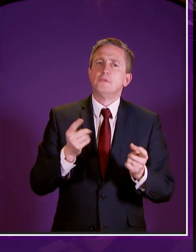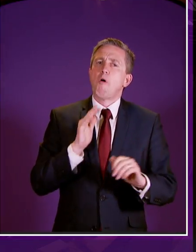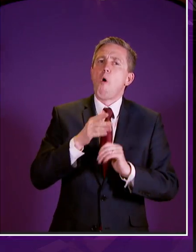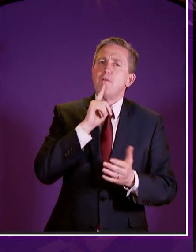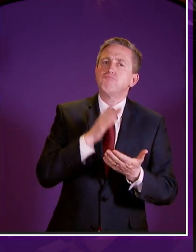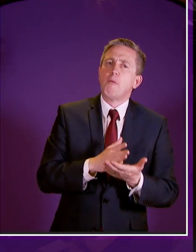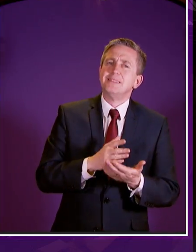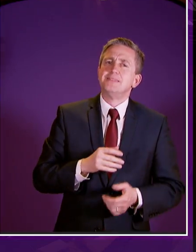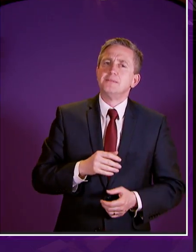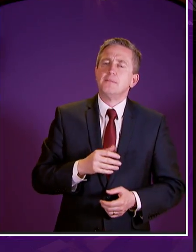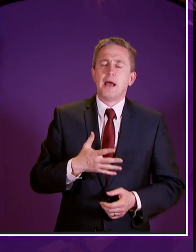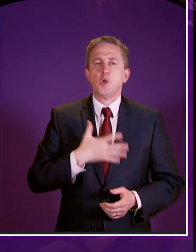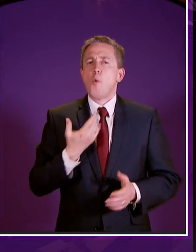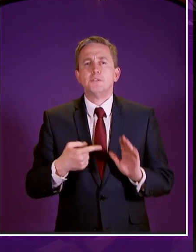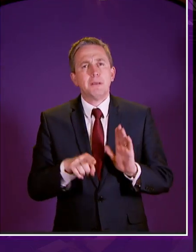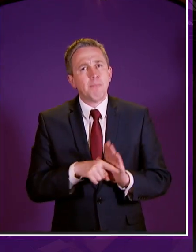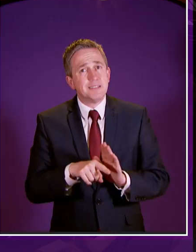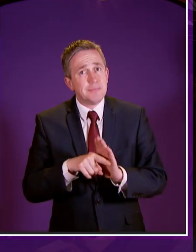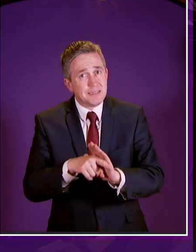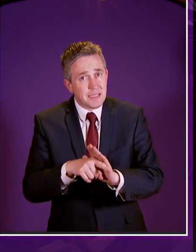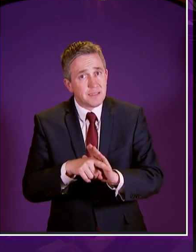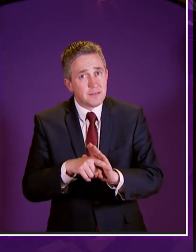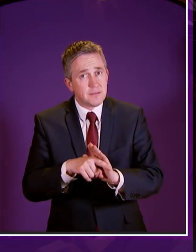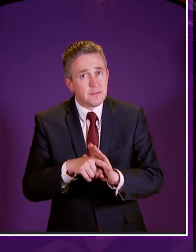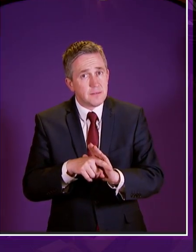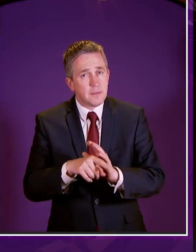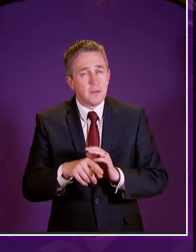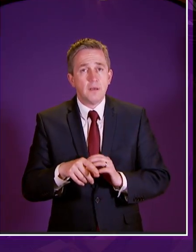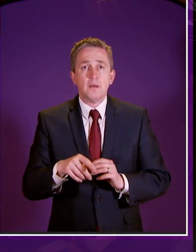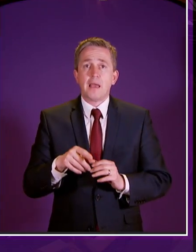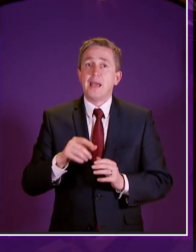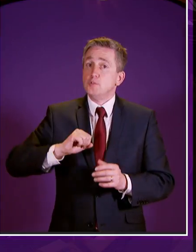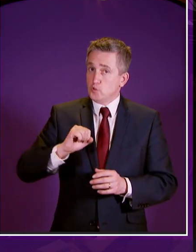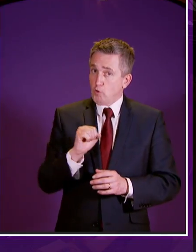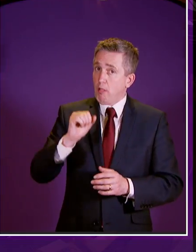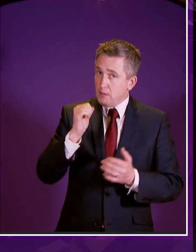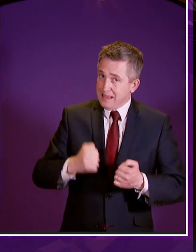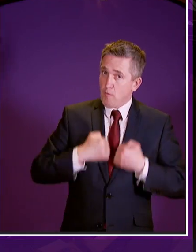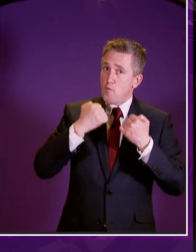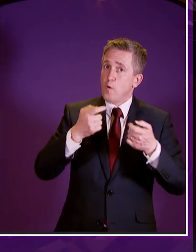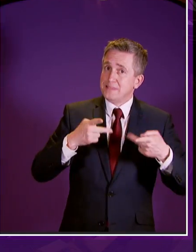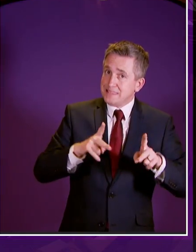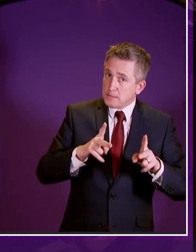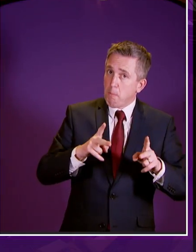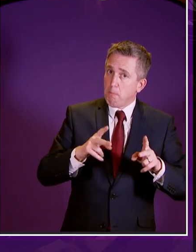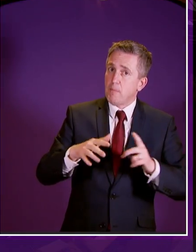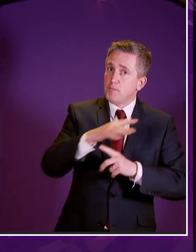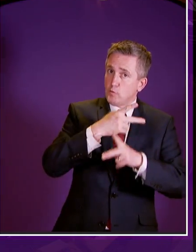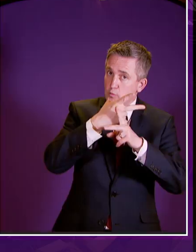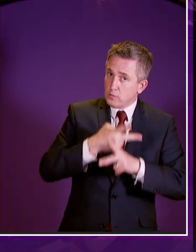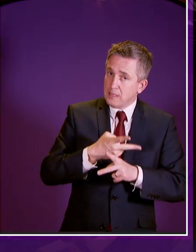now i don't want to be pessimistic here and i think we can have a system that can be different and can be good and can help